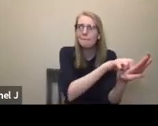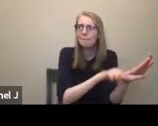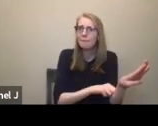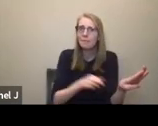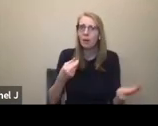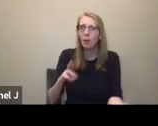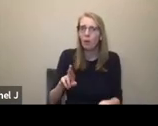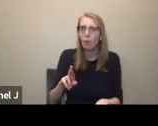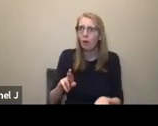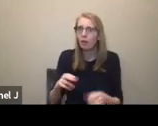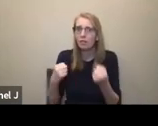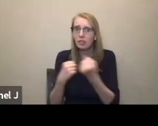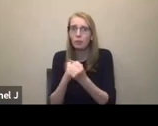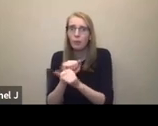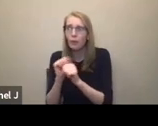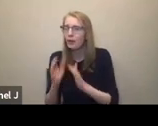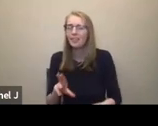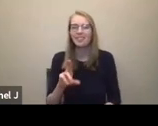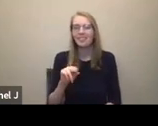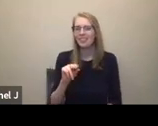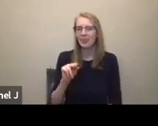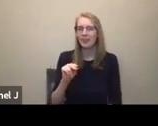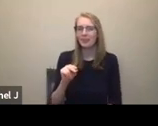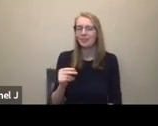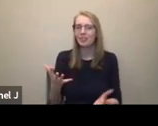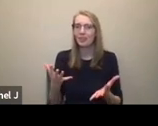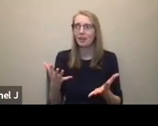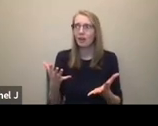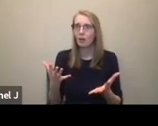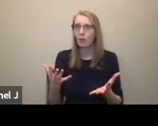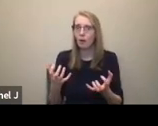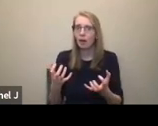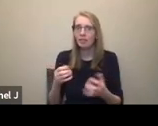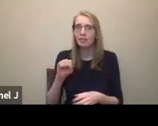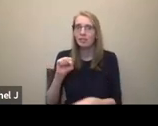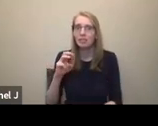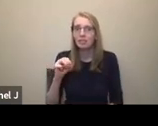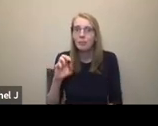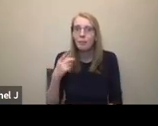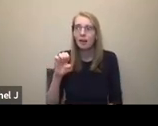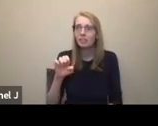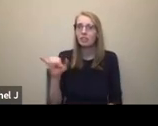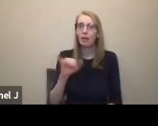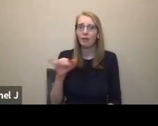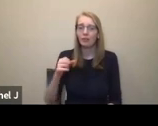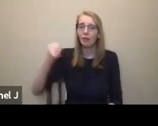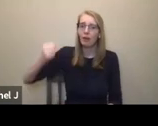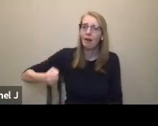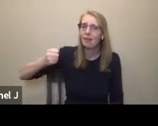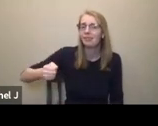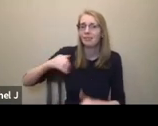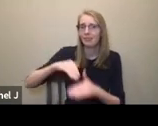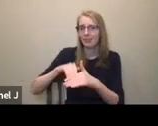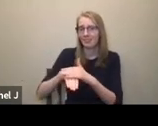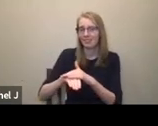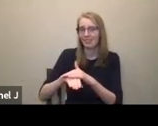them. Those are not generally just cultural concerns, it's in terms of I cannot gain access to this production, unless I have these cultural safeties available to